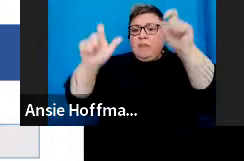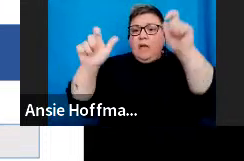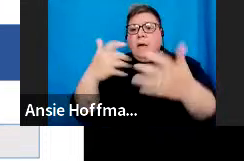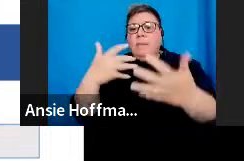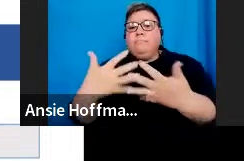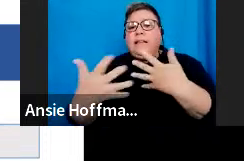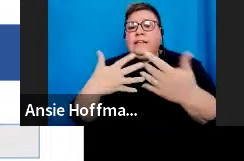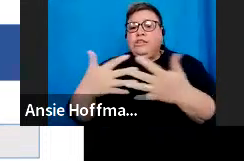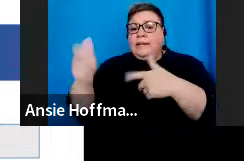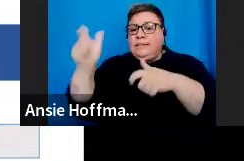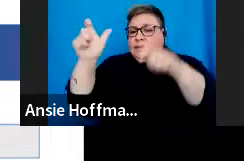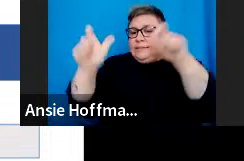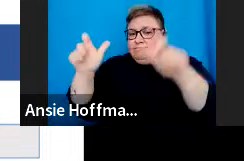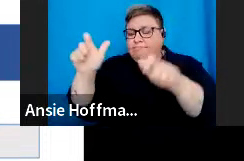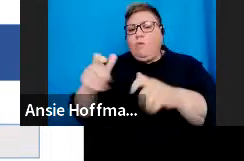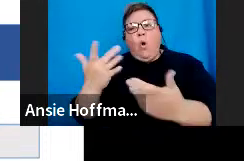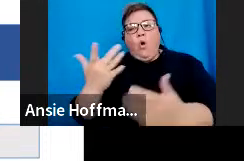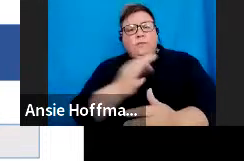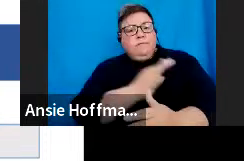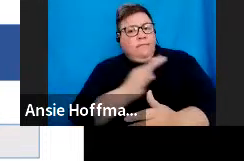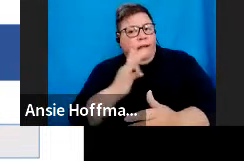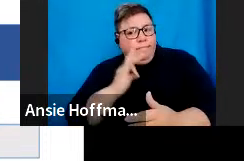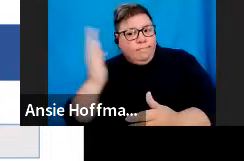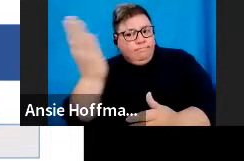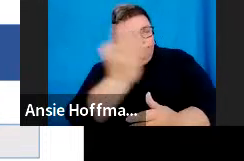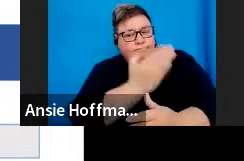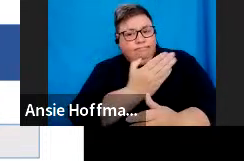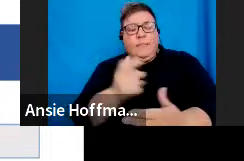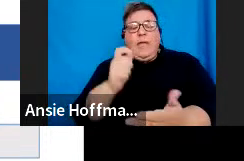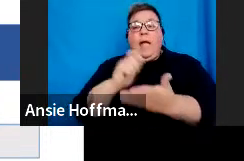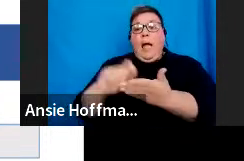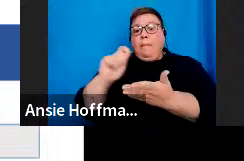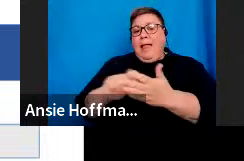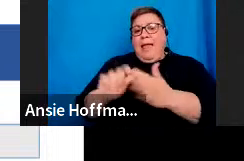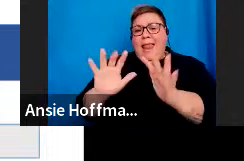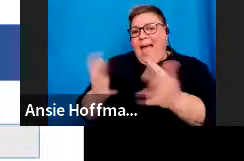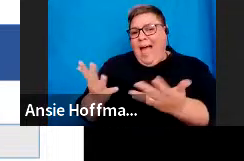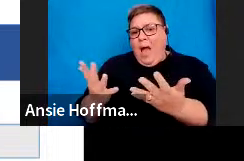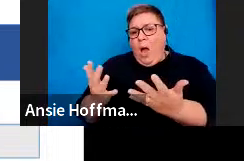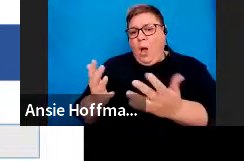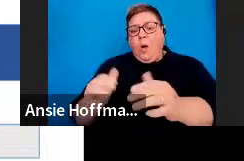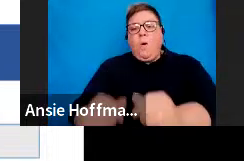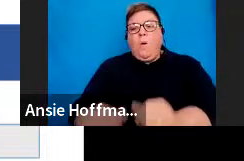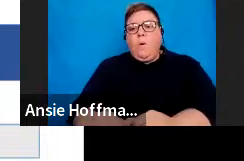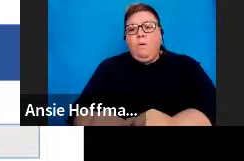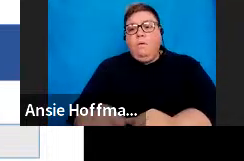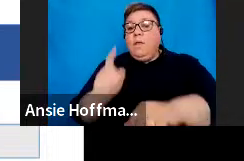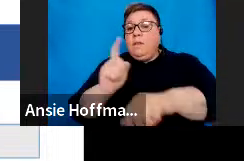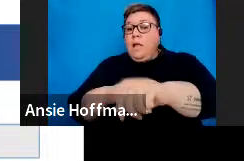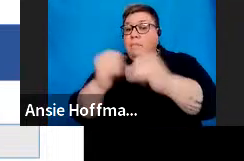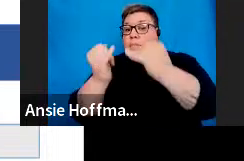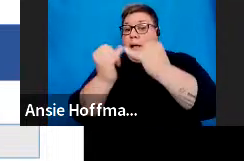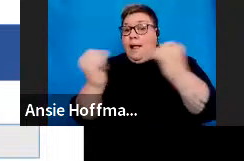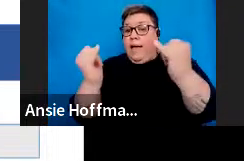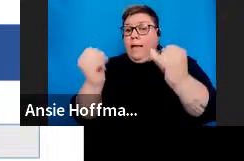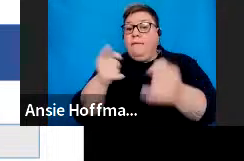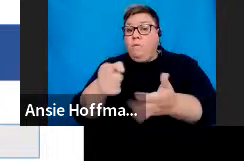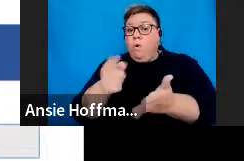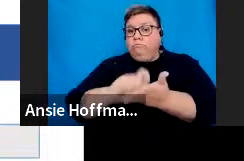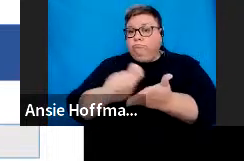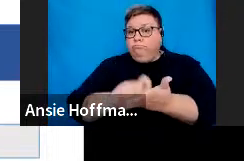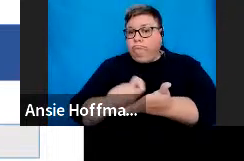individuals and employers. Then the application process. What are the timelines for the applications?